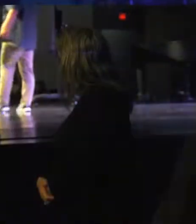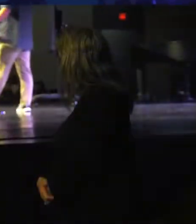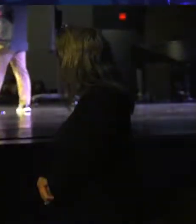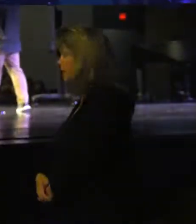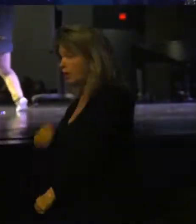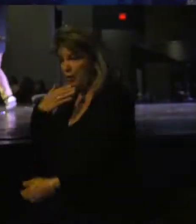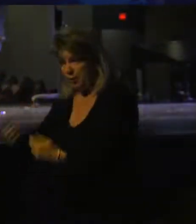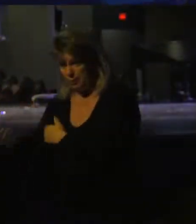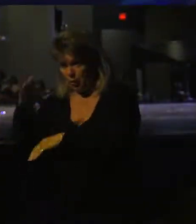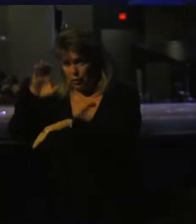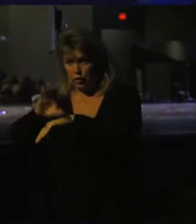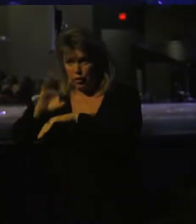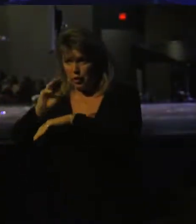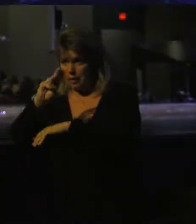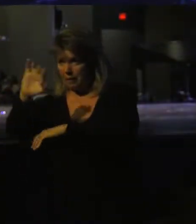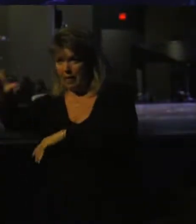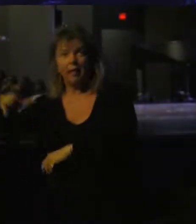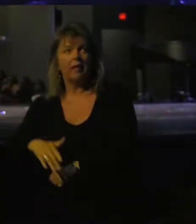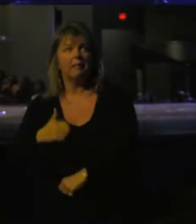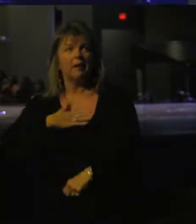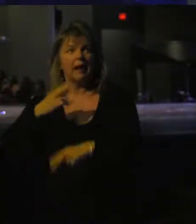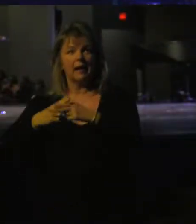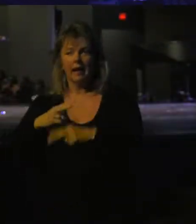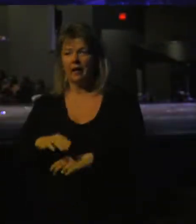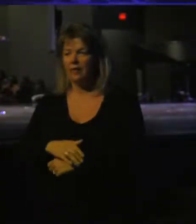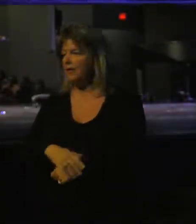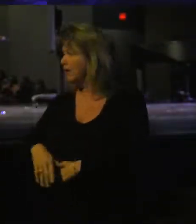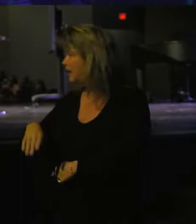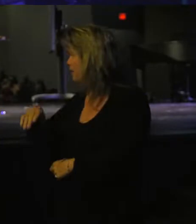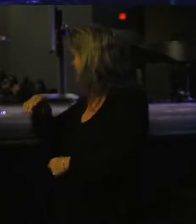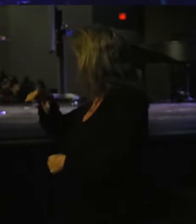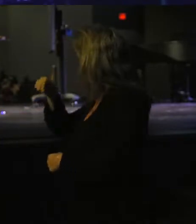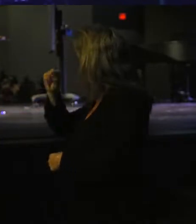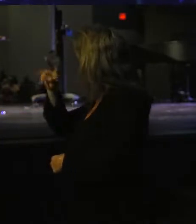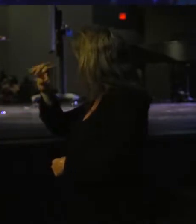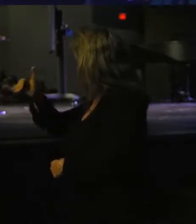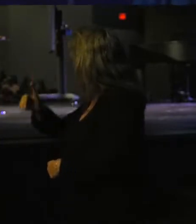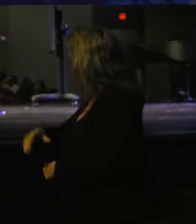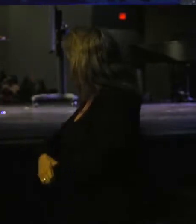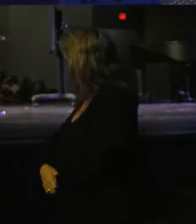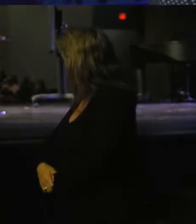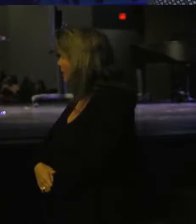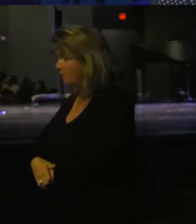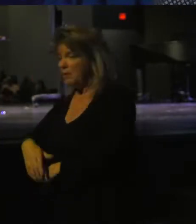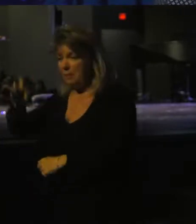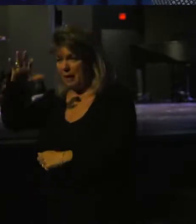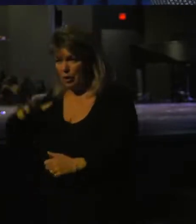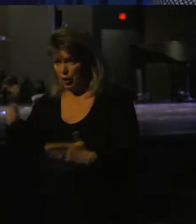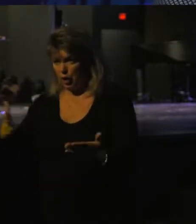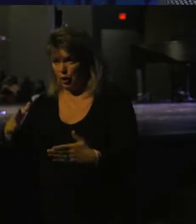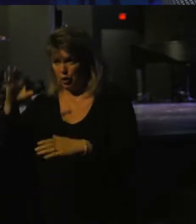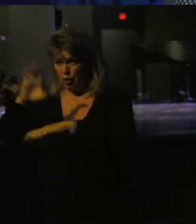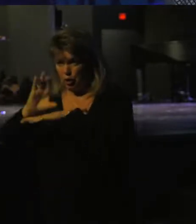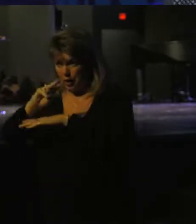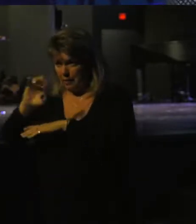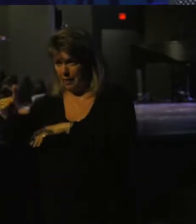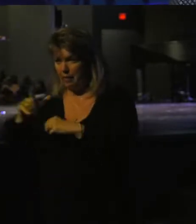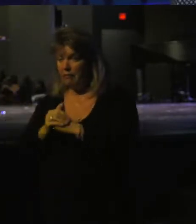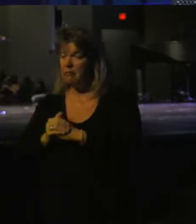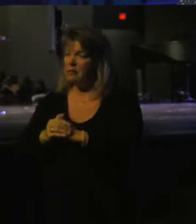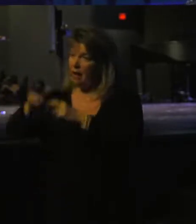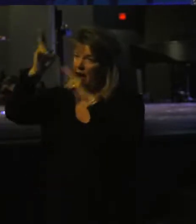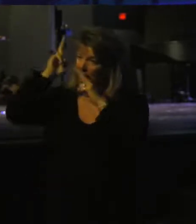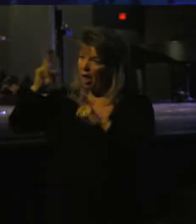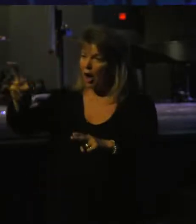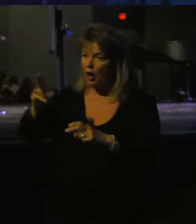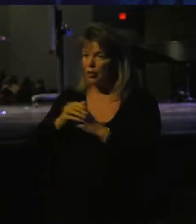Good morning, Church at the Mill. My name is Chandler Davis. I am the middle school pastor here at Church at the Mill. And I want to say that this is an honor